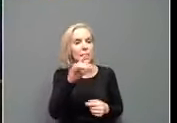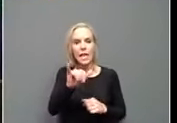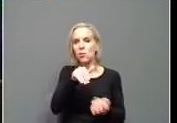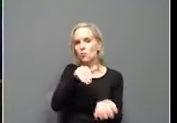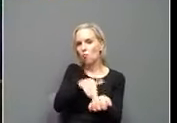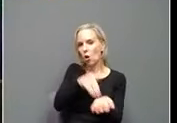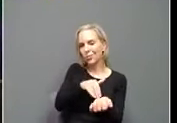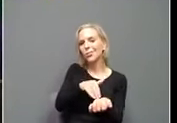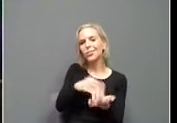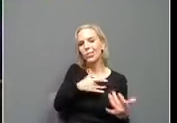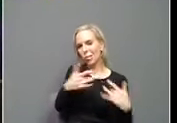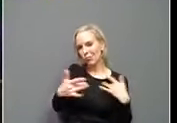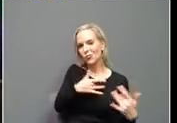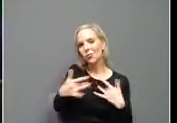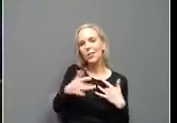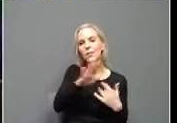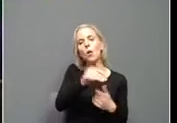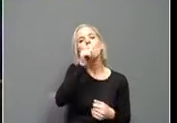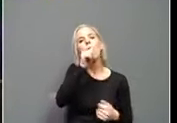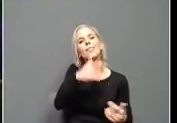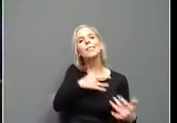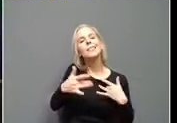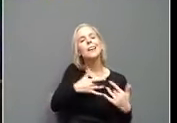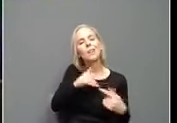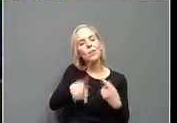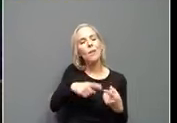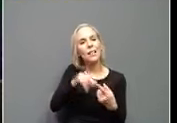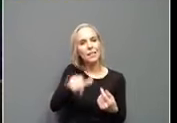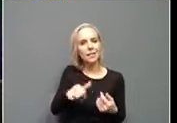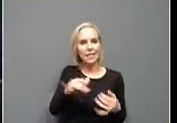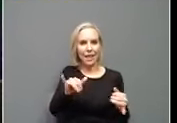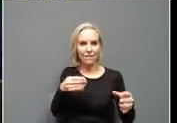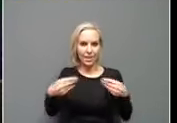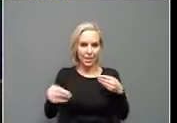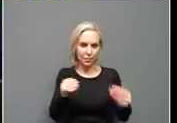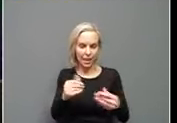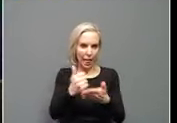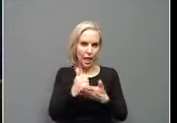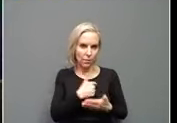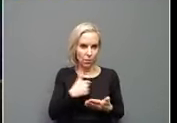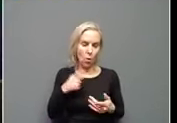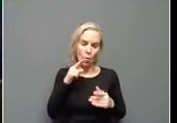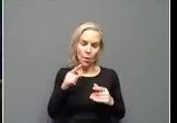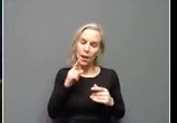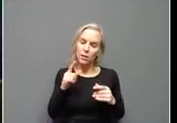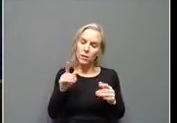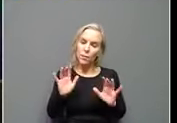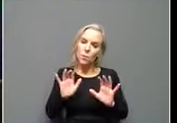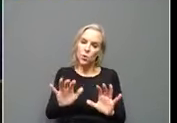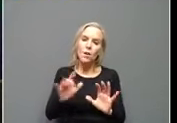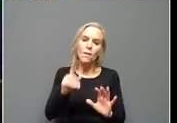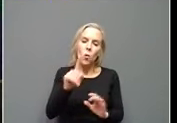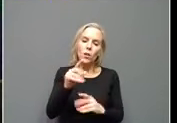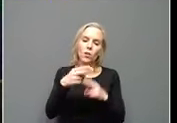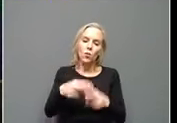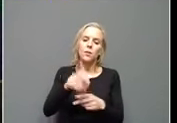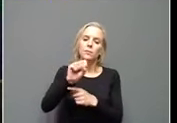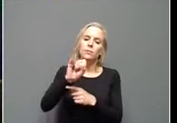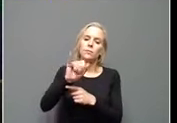but this new flexibility we're, we're being given help us do more. Now we have pushed for single dose, um, uh,